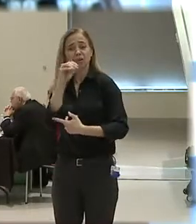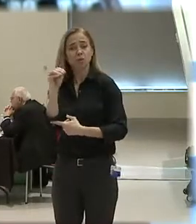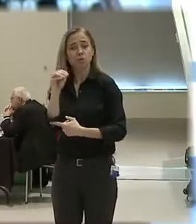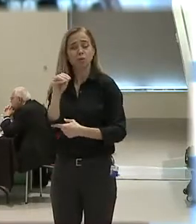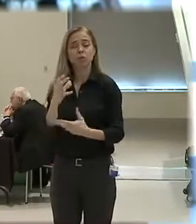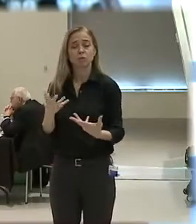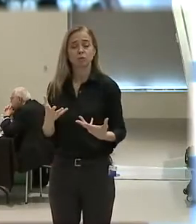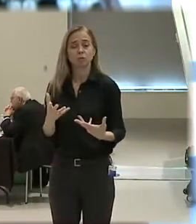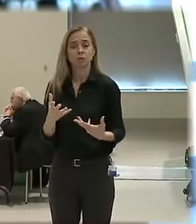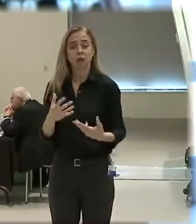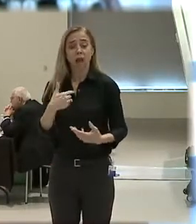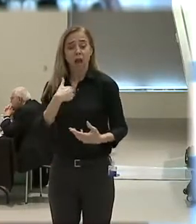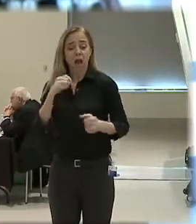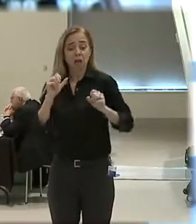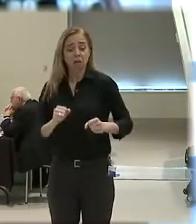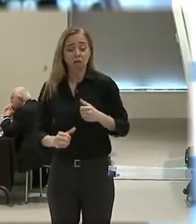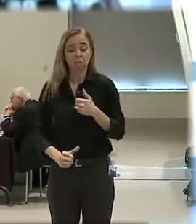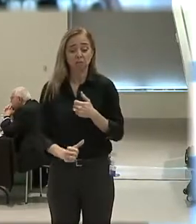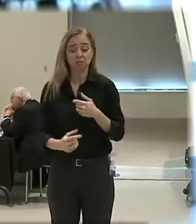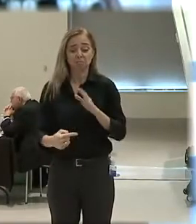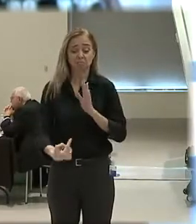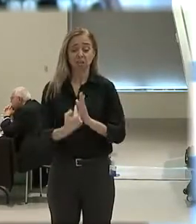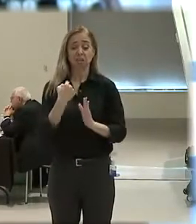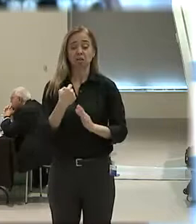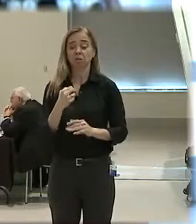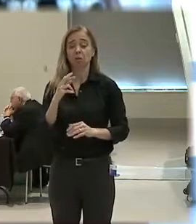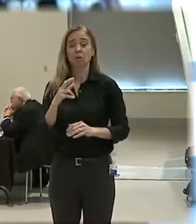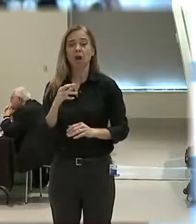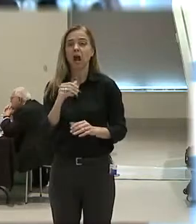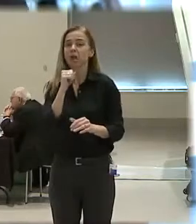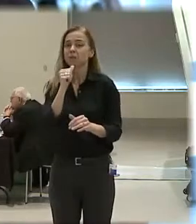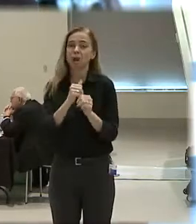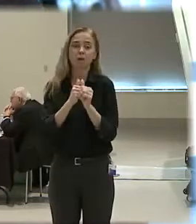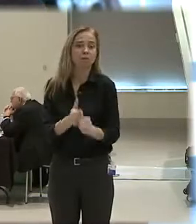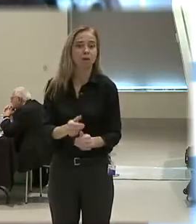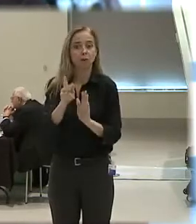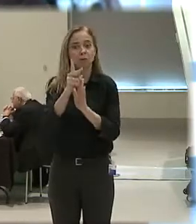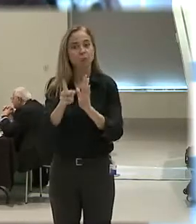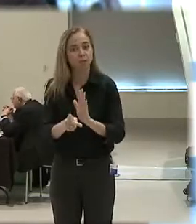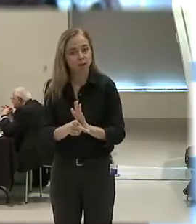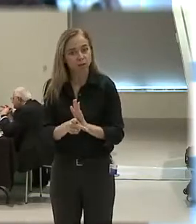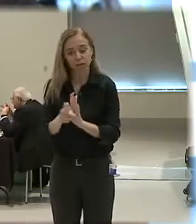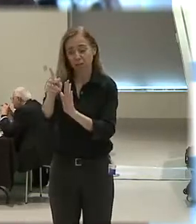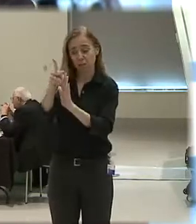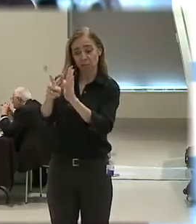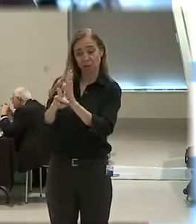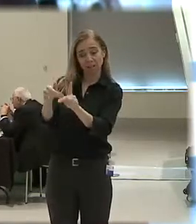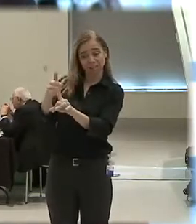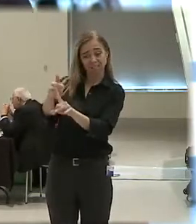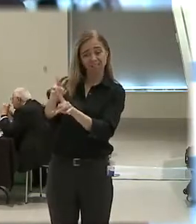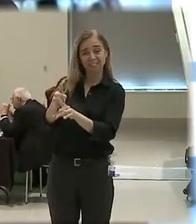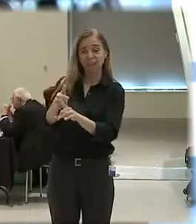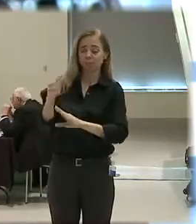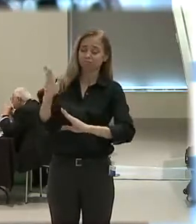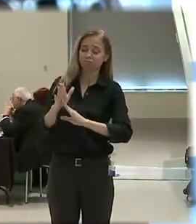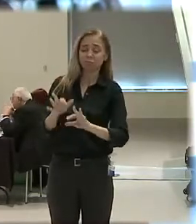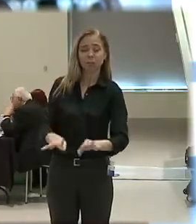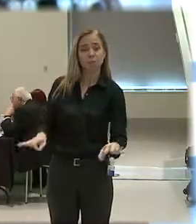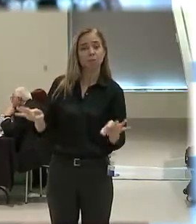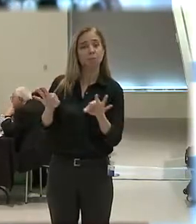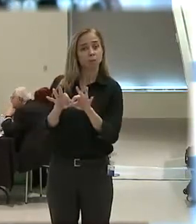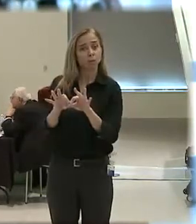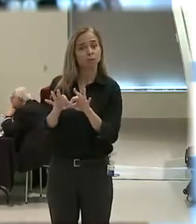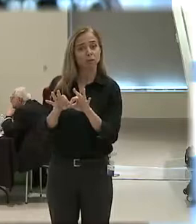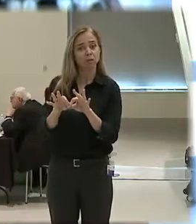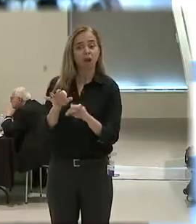number one, you know, I might get killed, and number two, I'm out of policy. So having that policy is very important. But officers thought